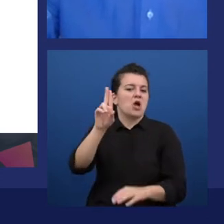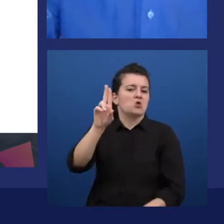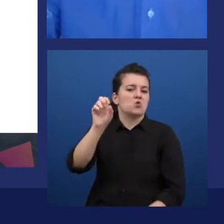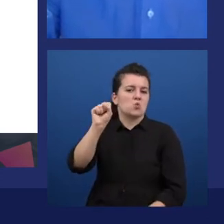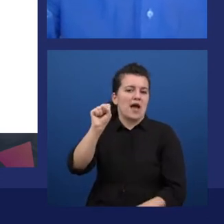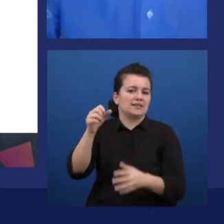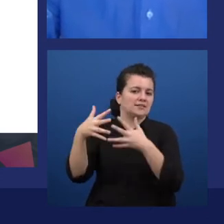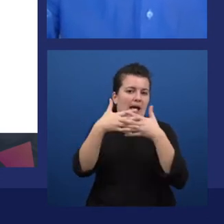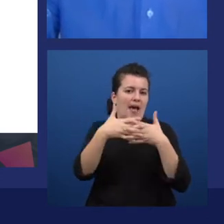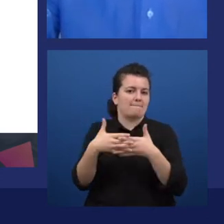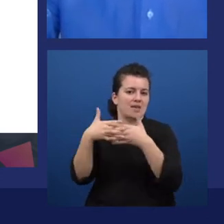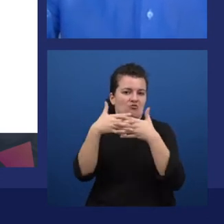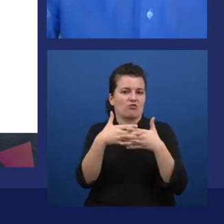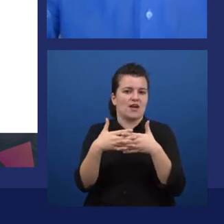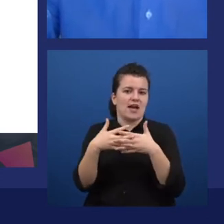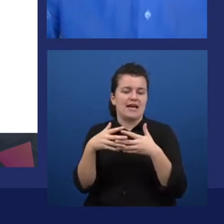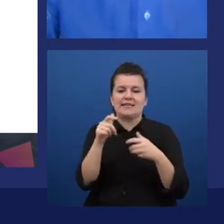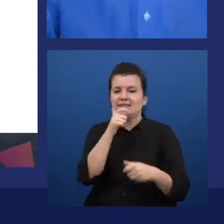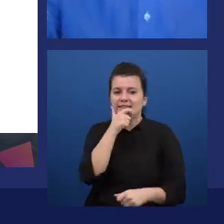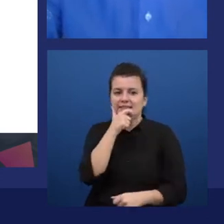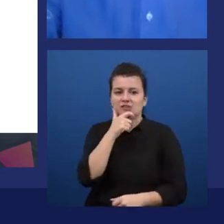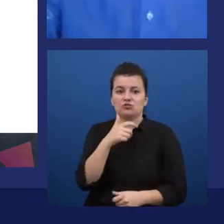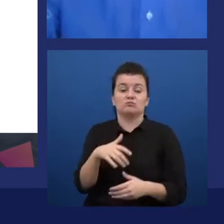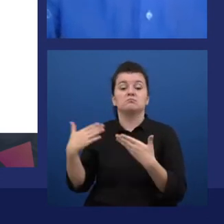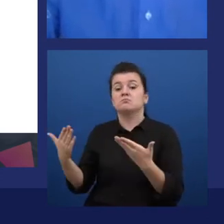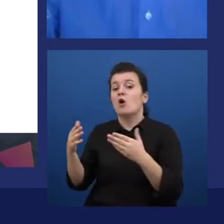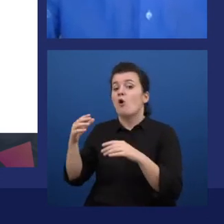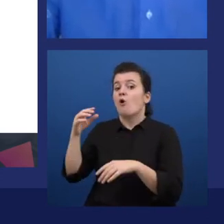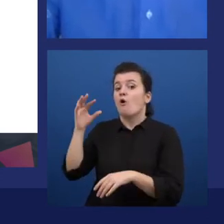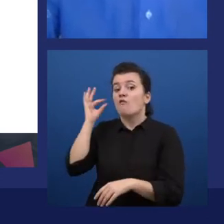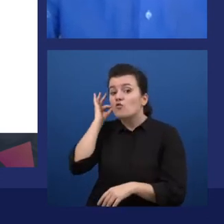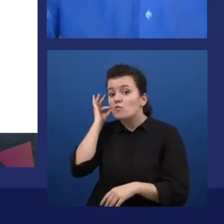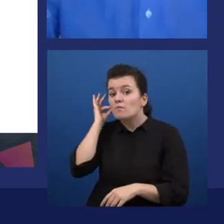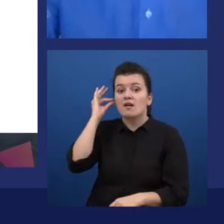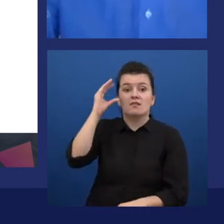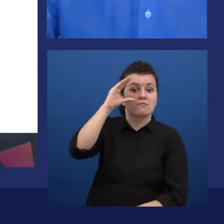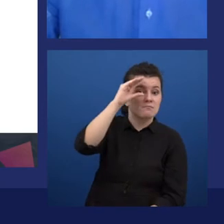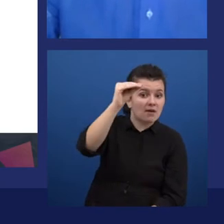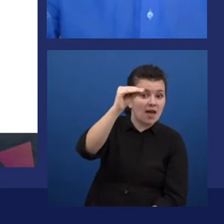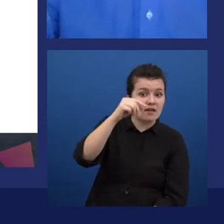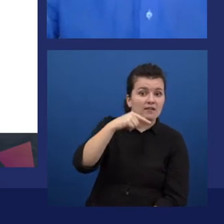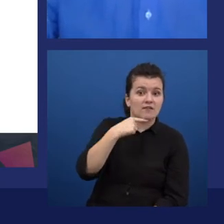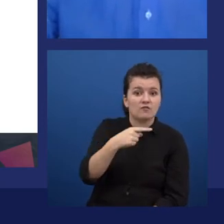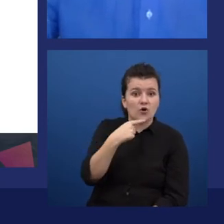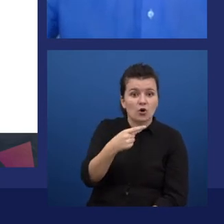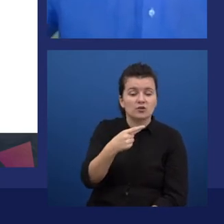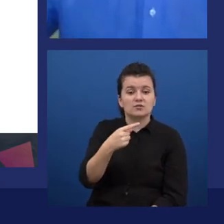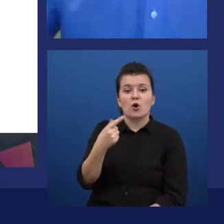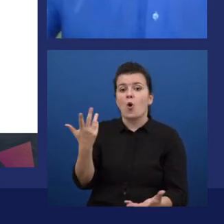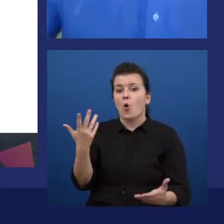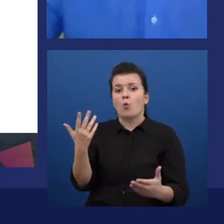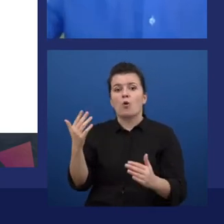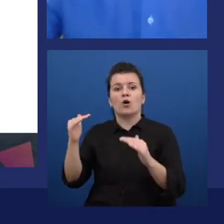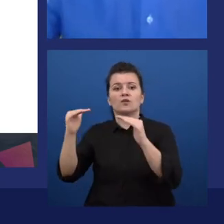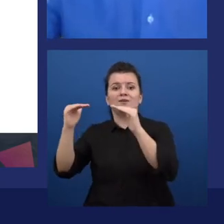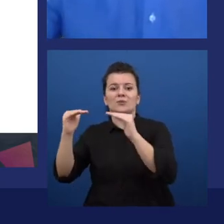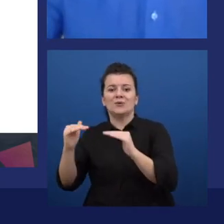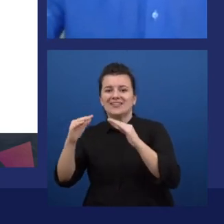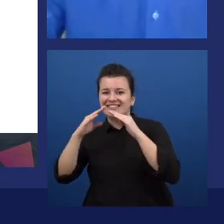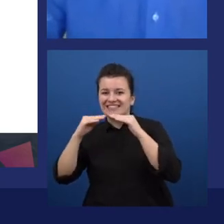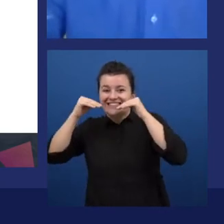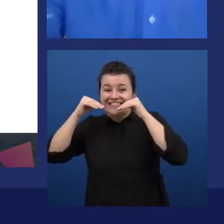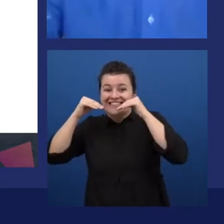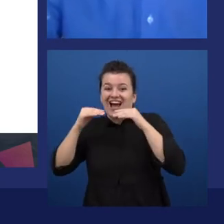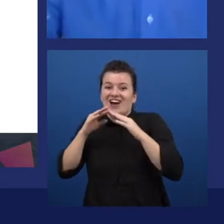different voices, female and male voice, style of the voice. You want something more cheerful, something